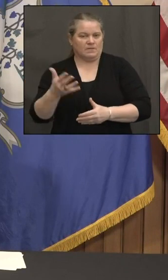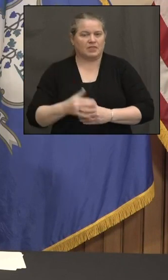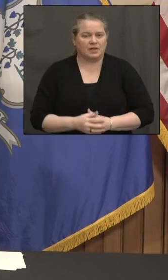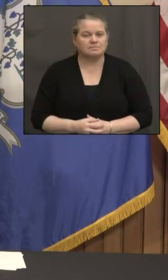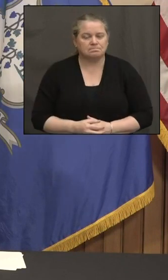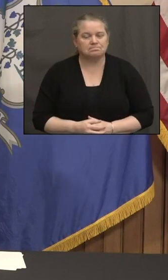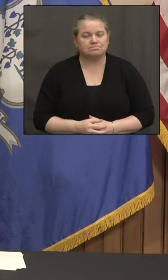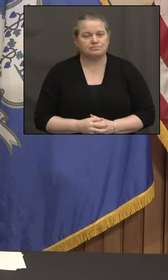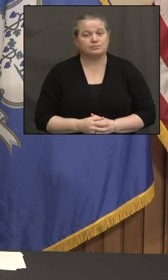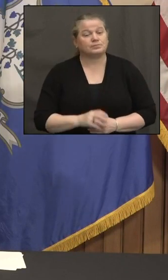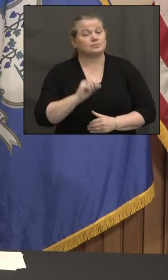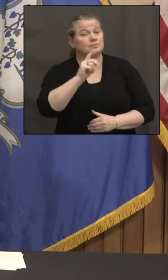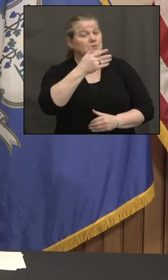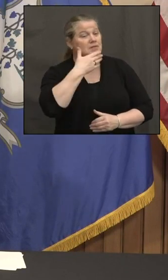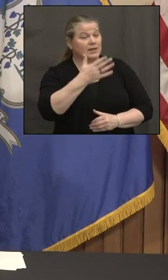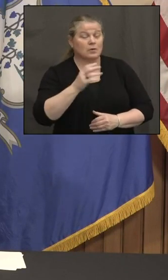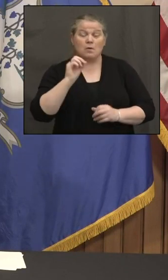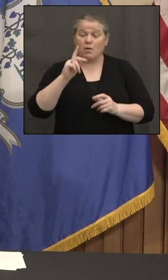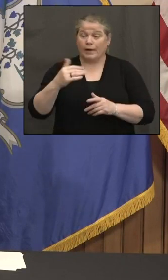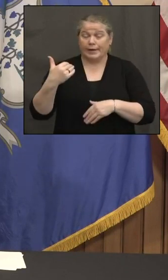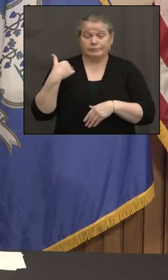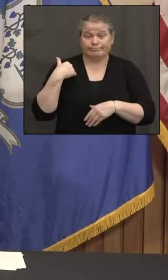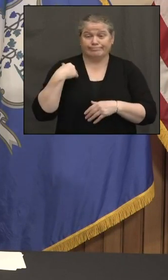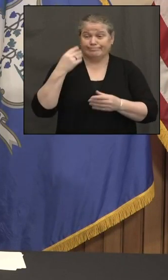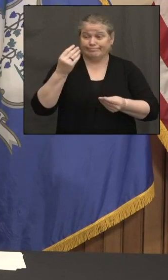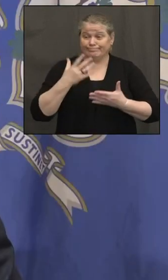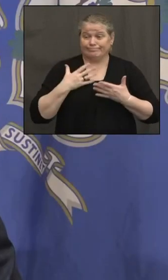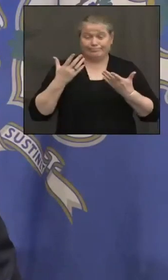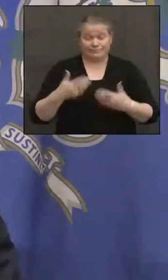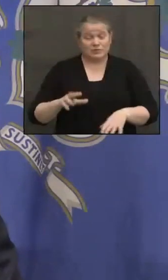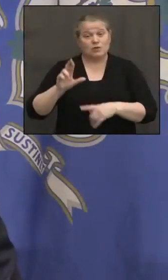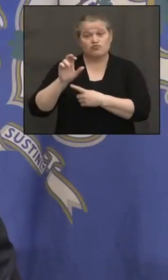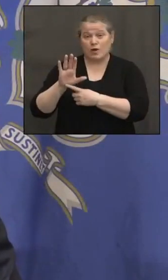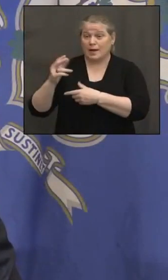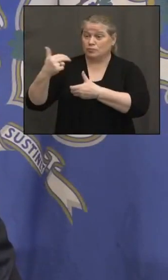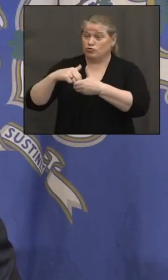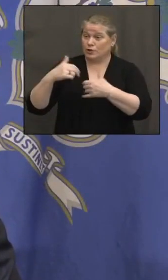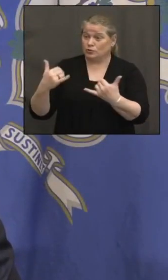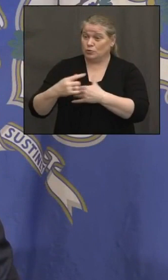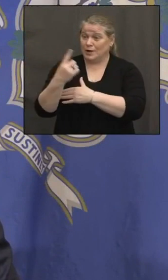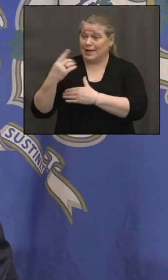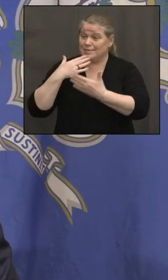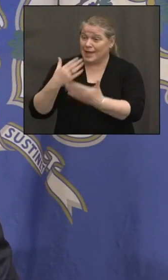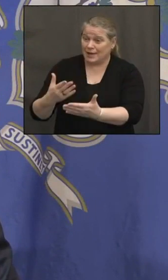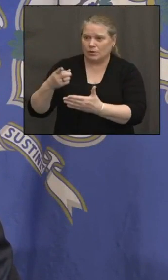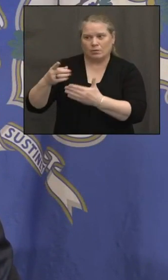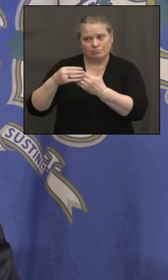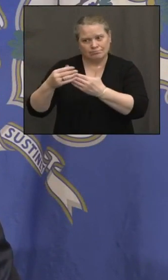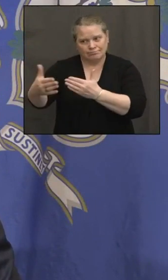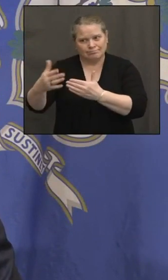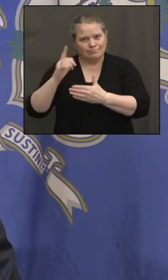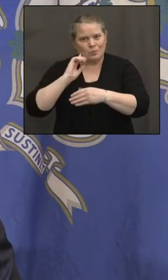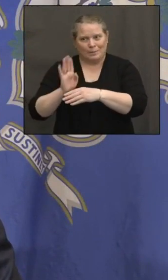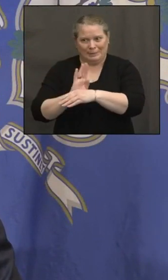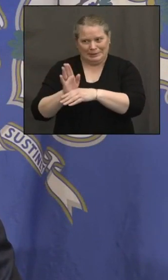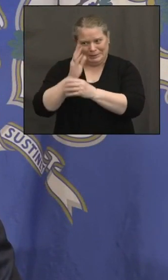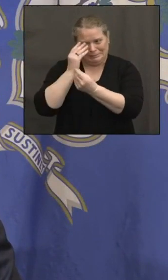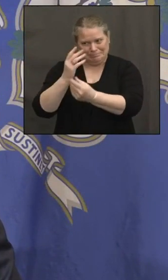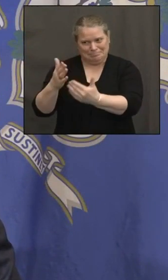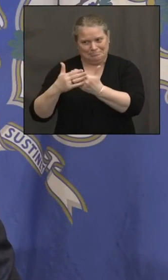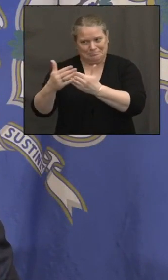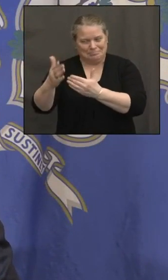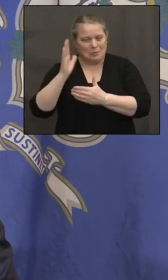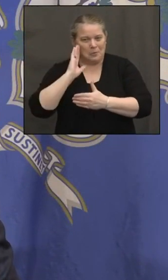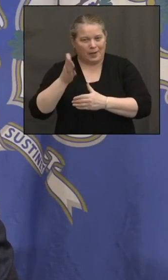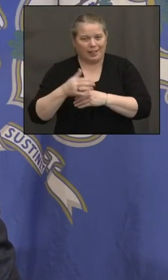All right. I guess I'm getting this signal. Um, Rob, thank you for joining us today. Uh, you're going to be a very busy guy for the, the foreseeable